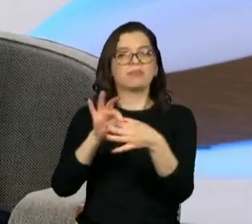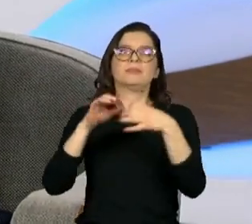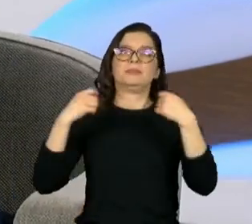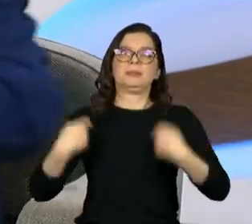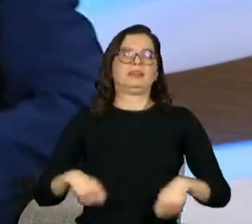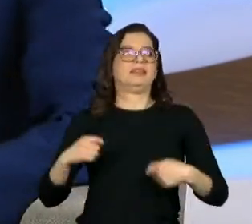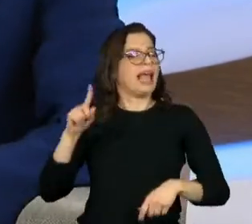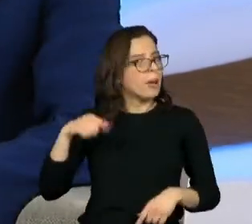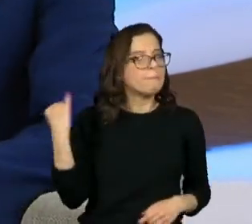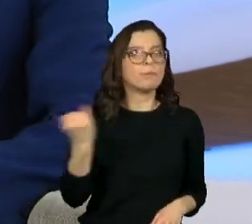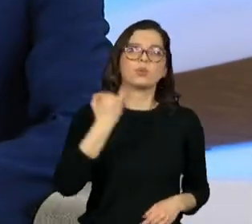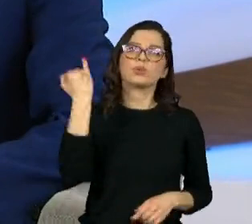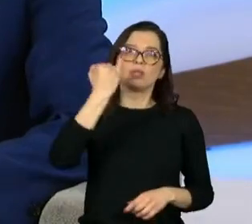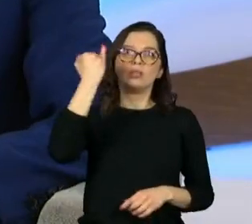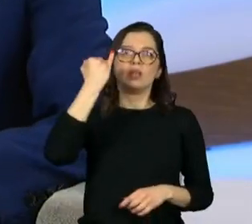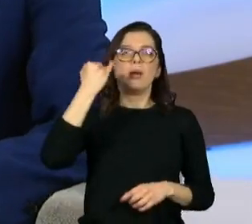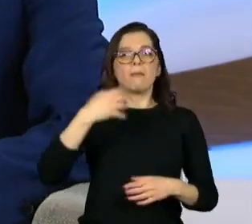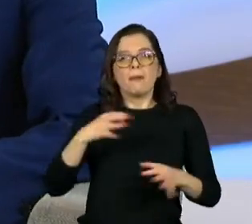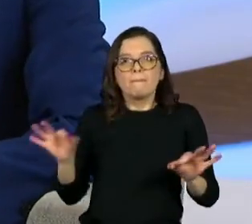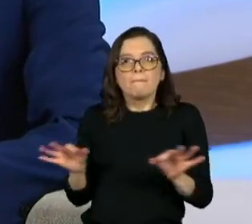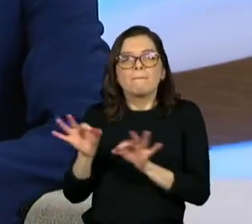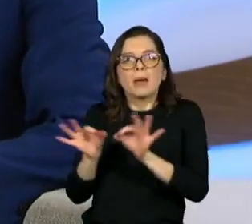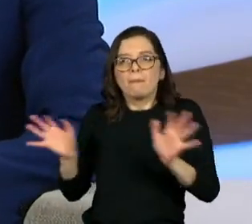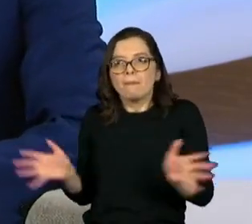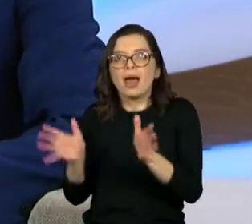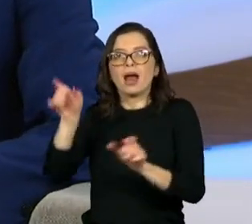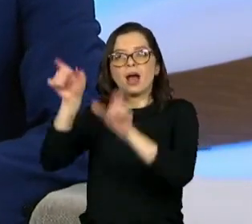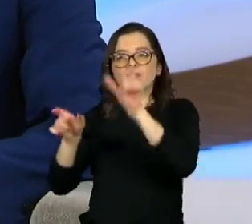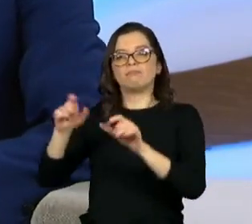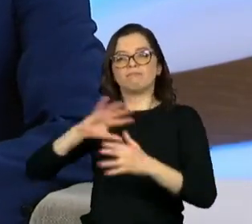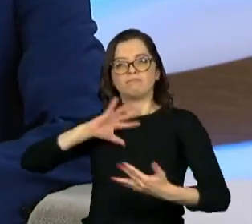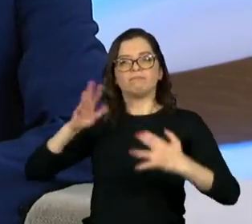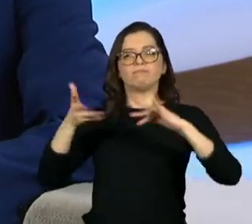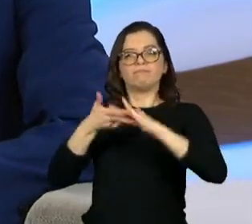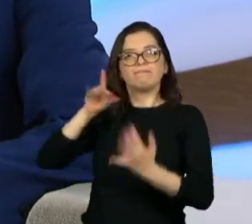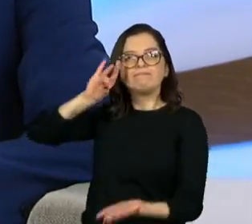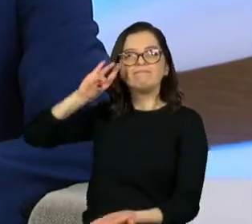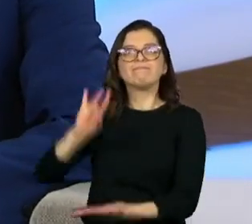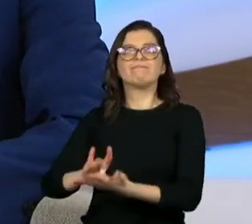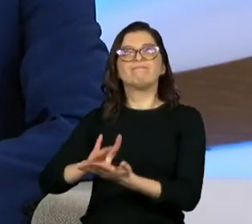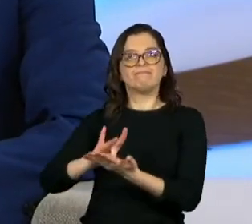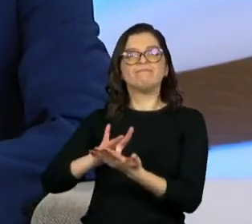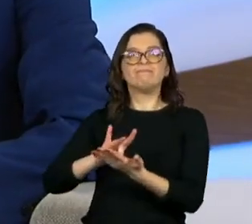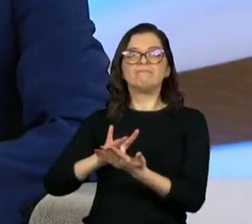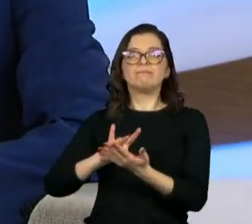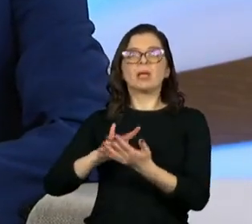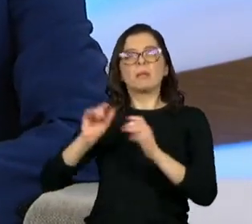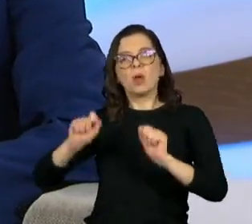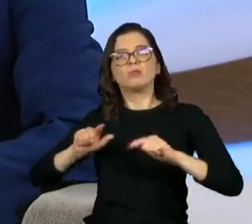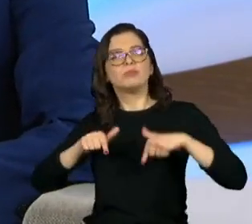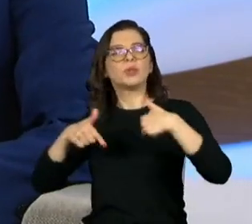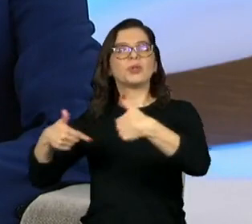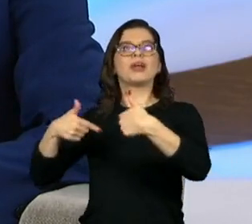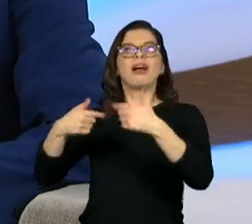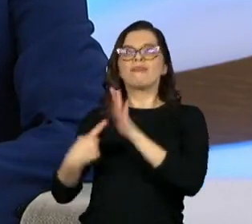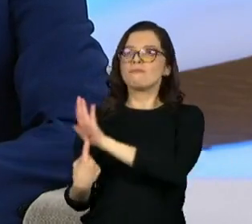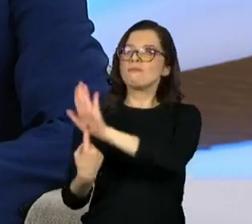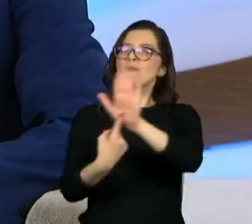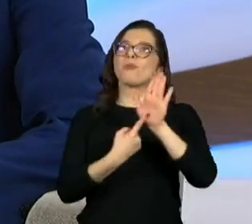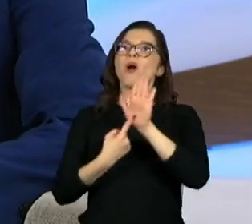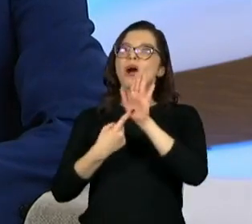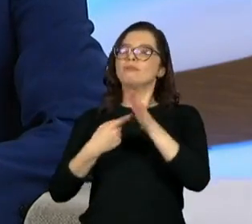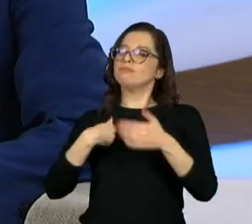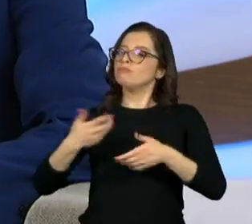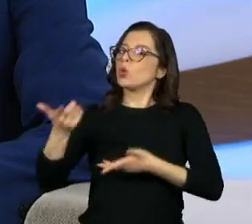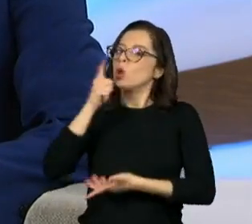dignity of work with equipping people to become effective citizens who can exercise a meaningful say